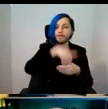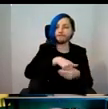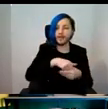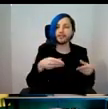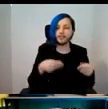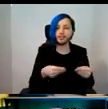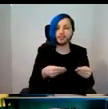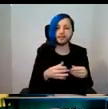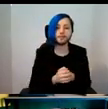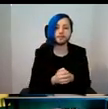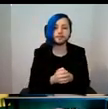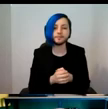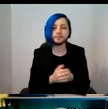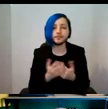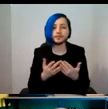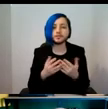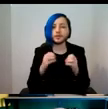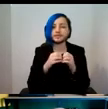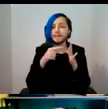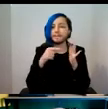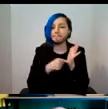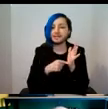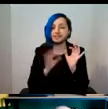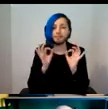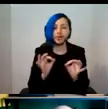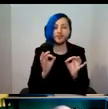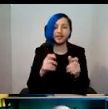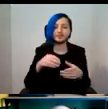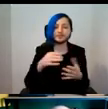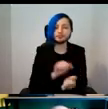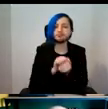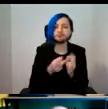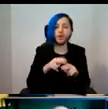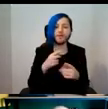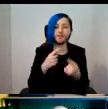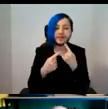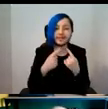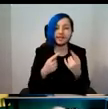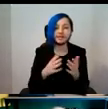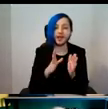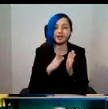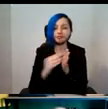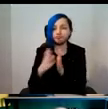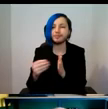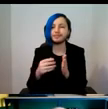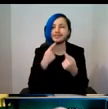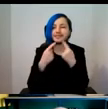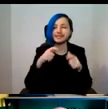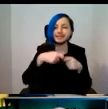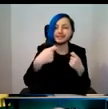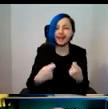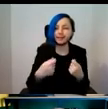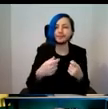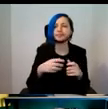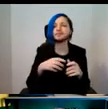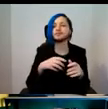So it's a bit perfect storage of the data, and it replicates across data tapes in multiple locations. So I